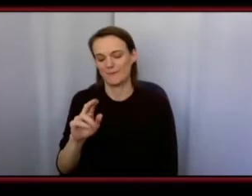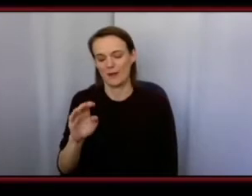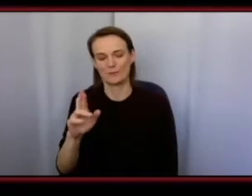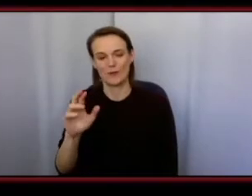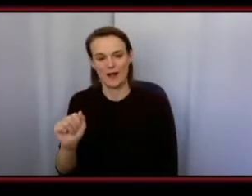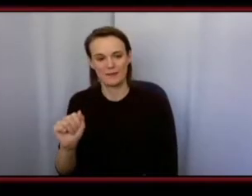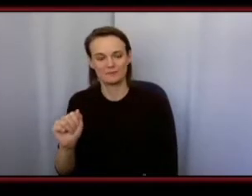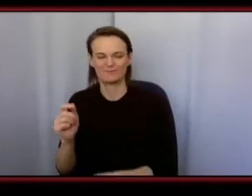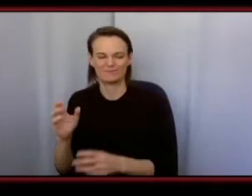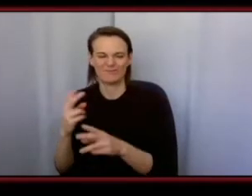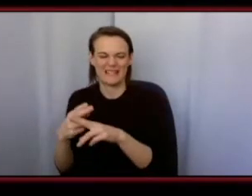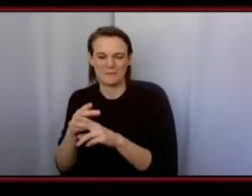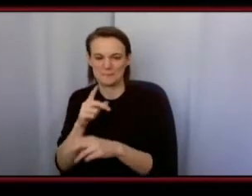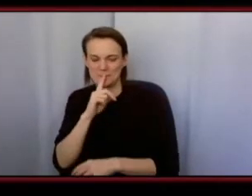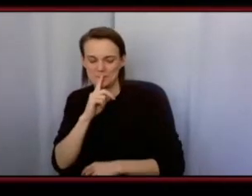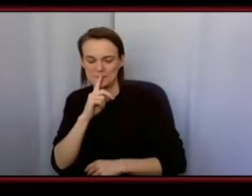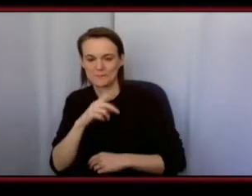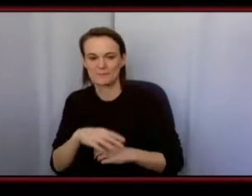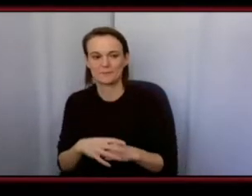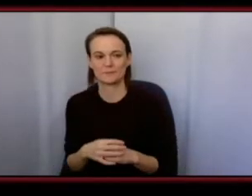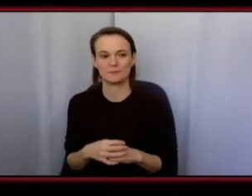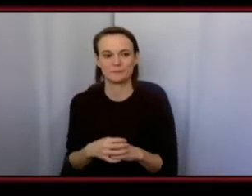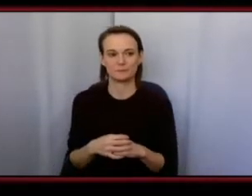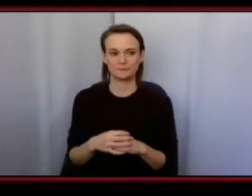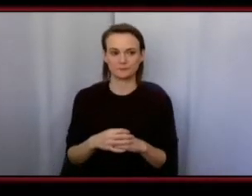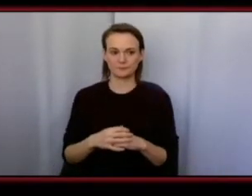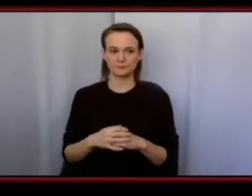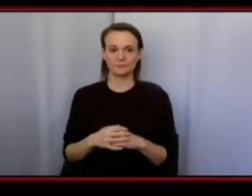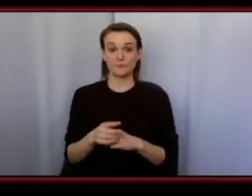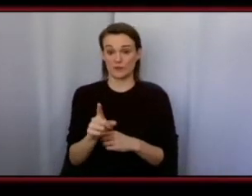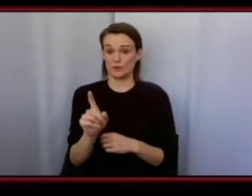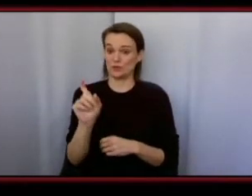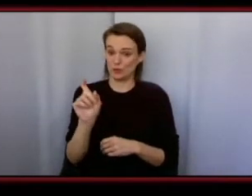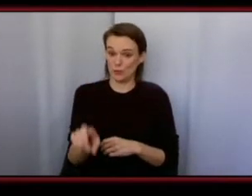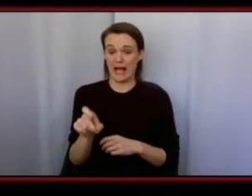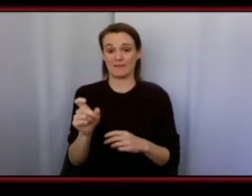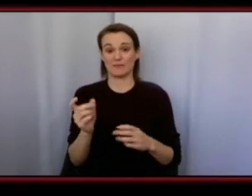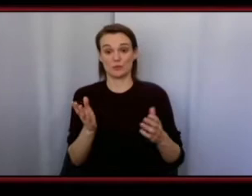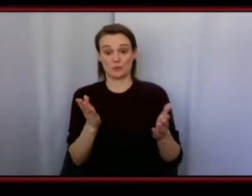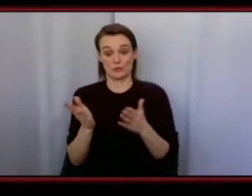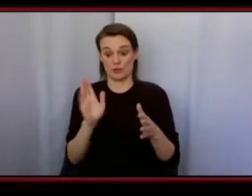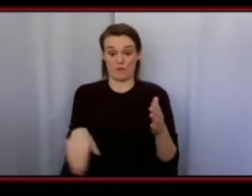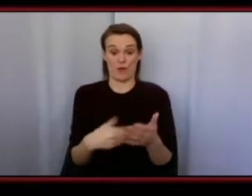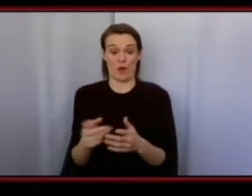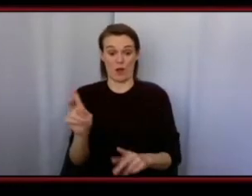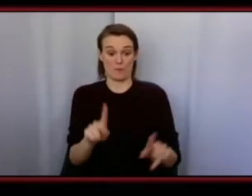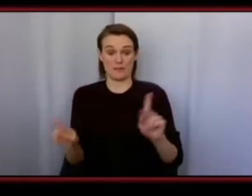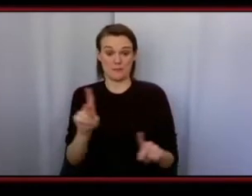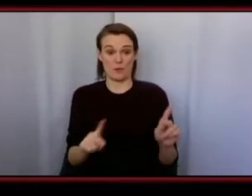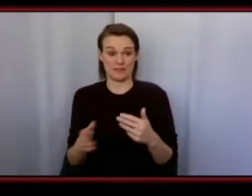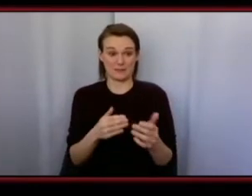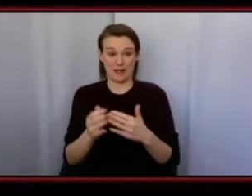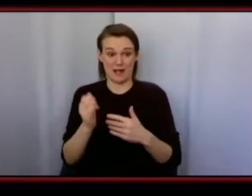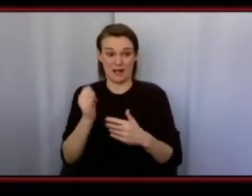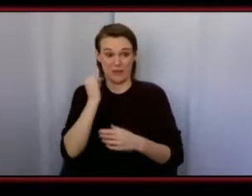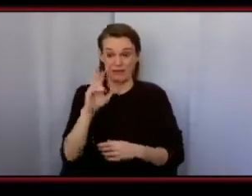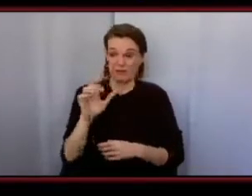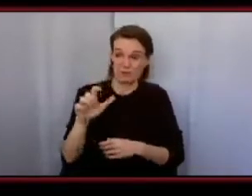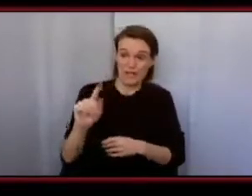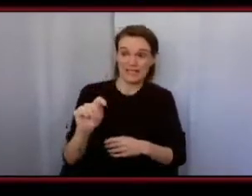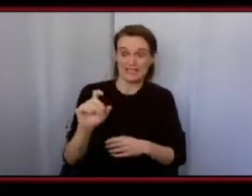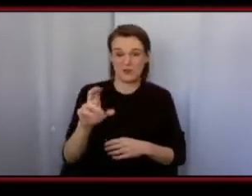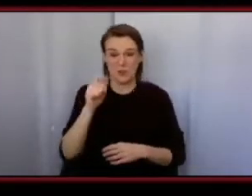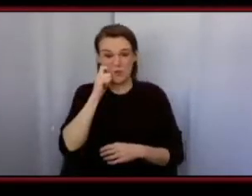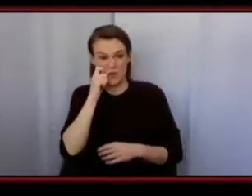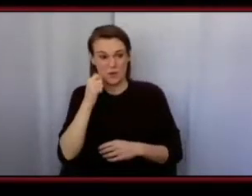uh the question is do you have to serve all people even if they are rude or racist um question wow